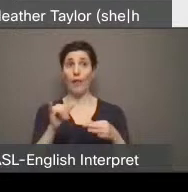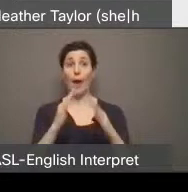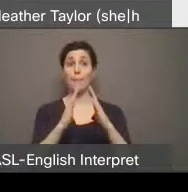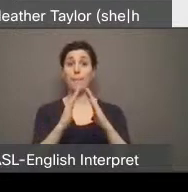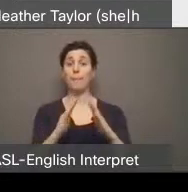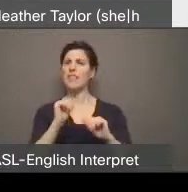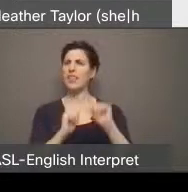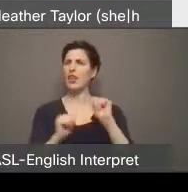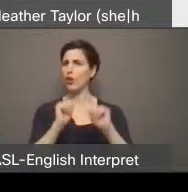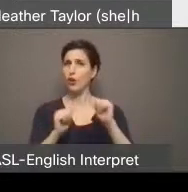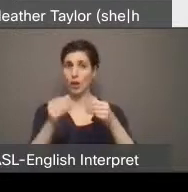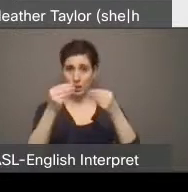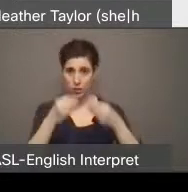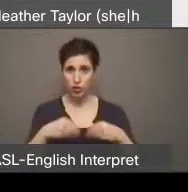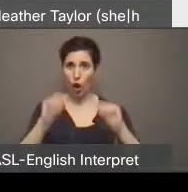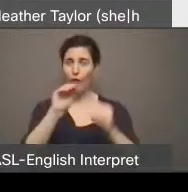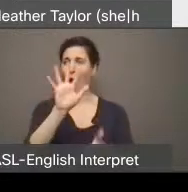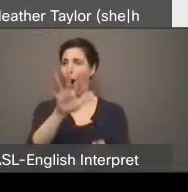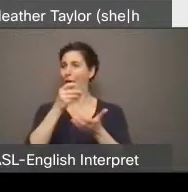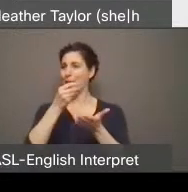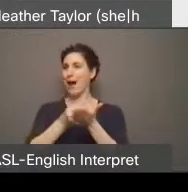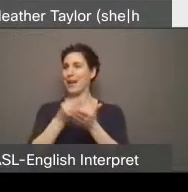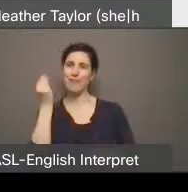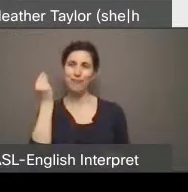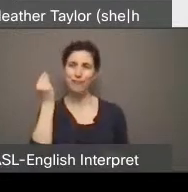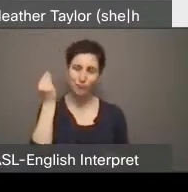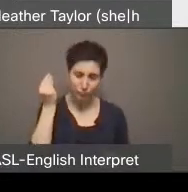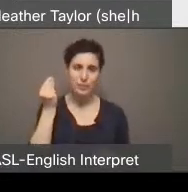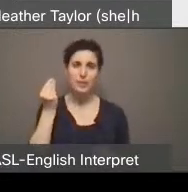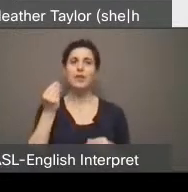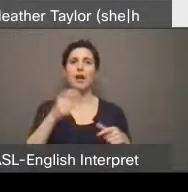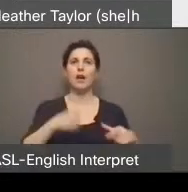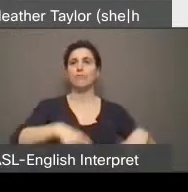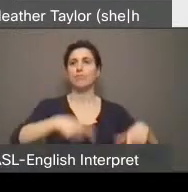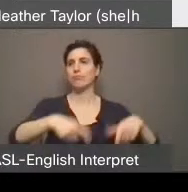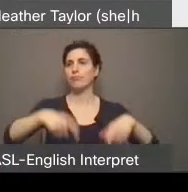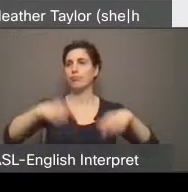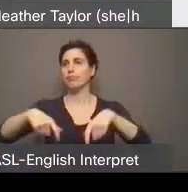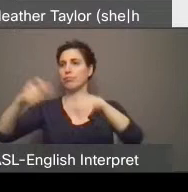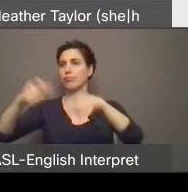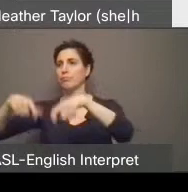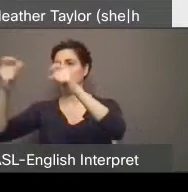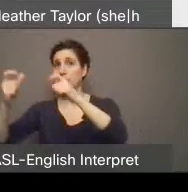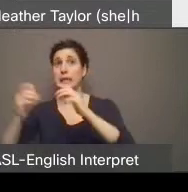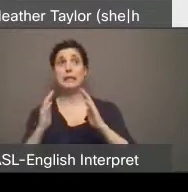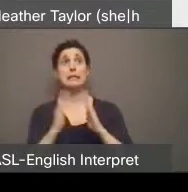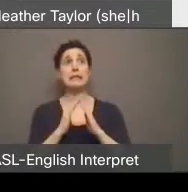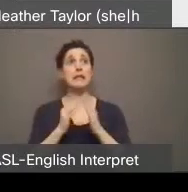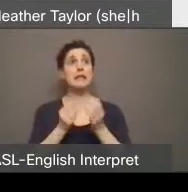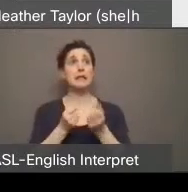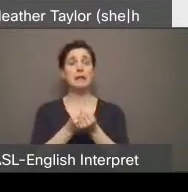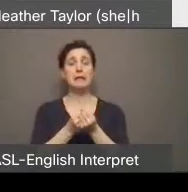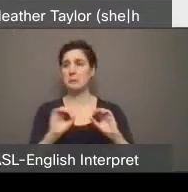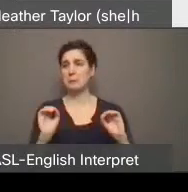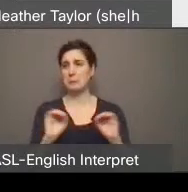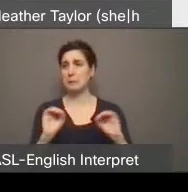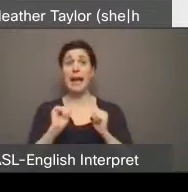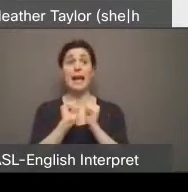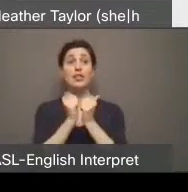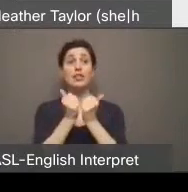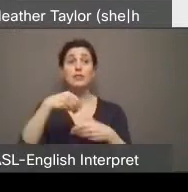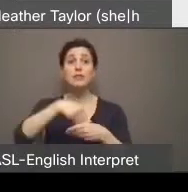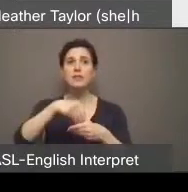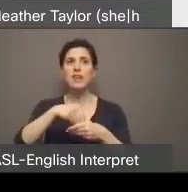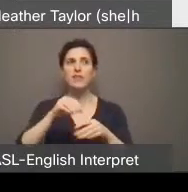as a result. Granted very little in the way of city building and those agencies had to be relocated. Unfortunately.